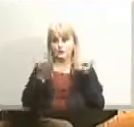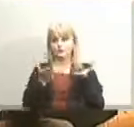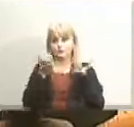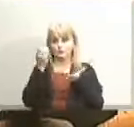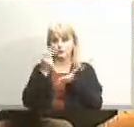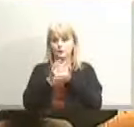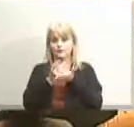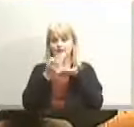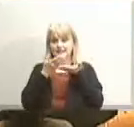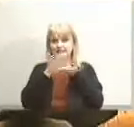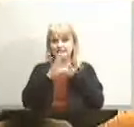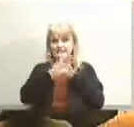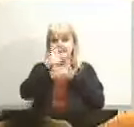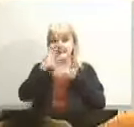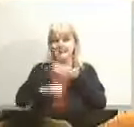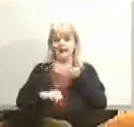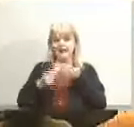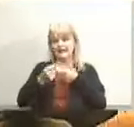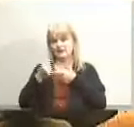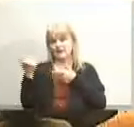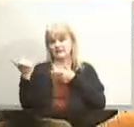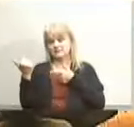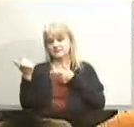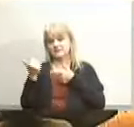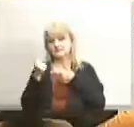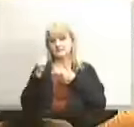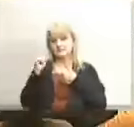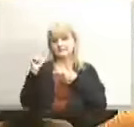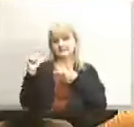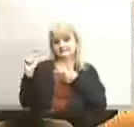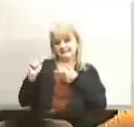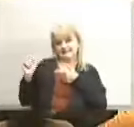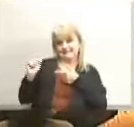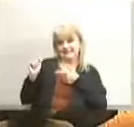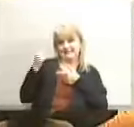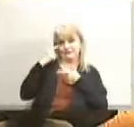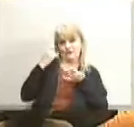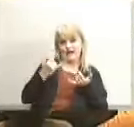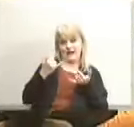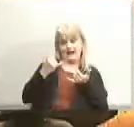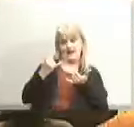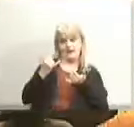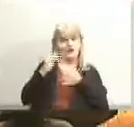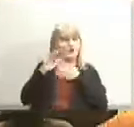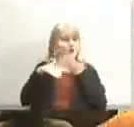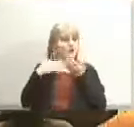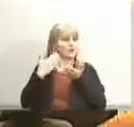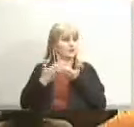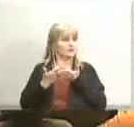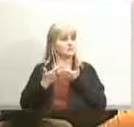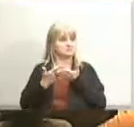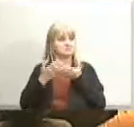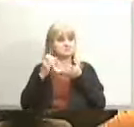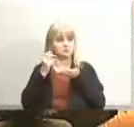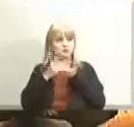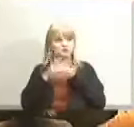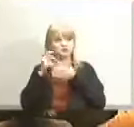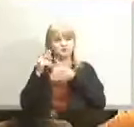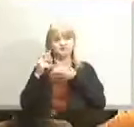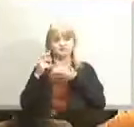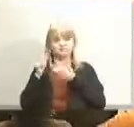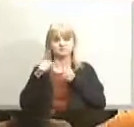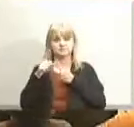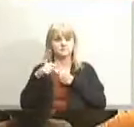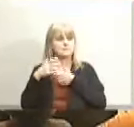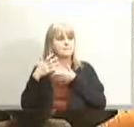calendar absent item t lisa moves diane seconds all in favor aye okay um